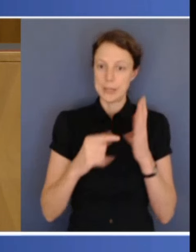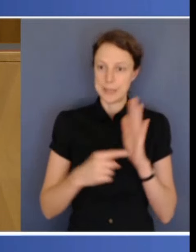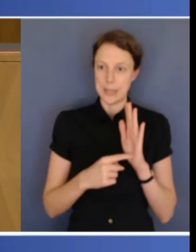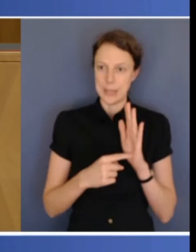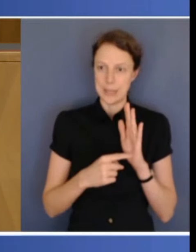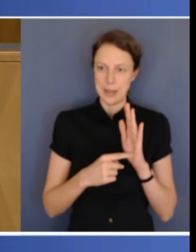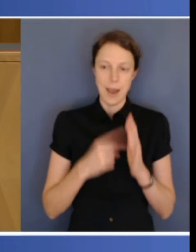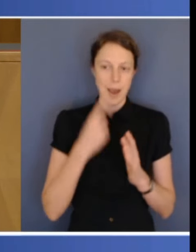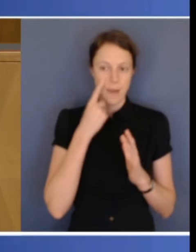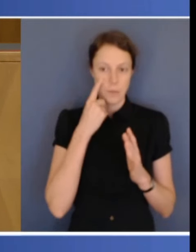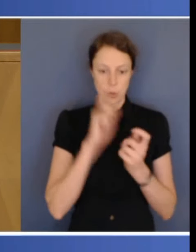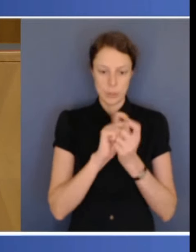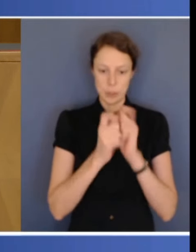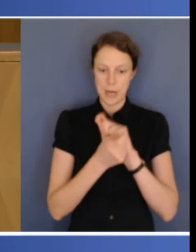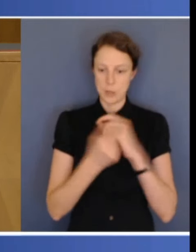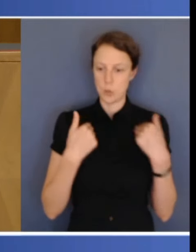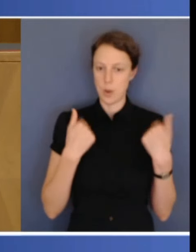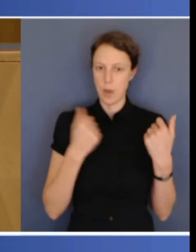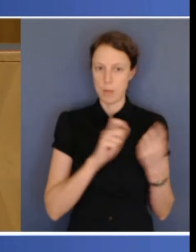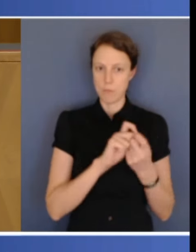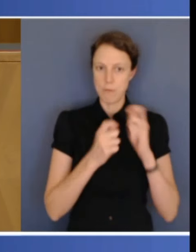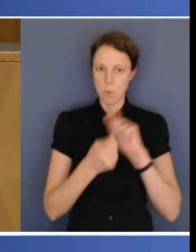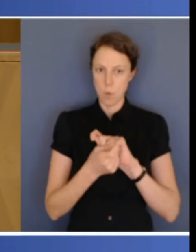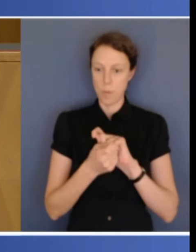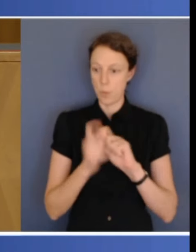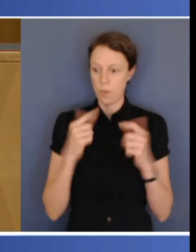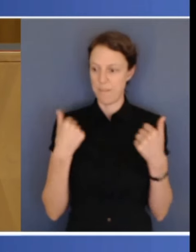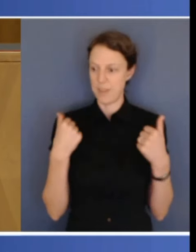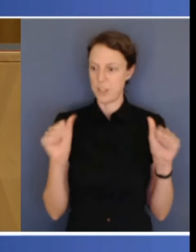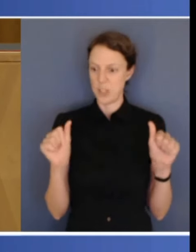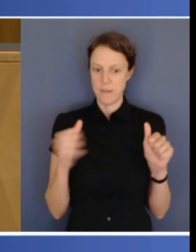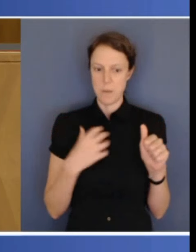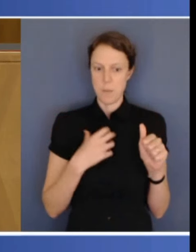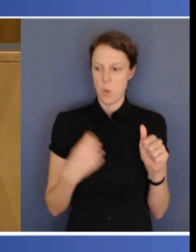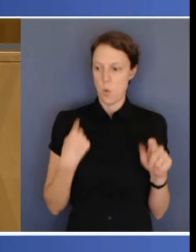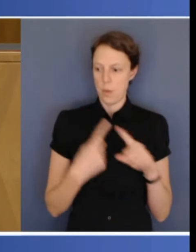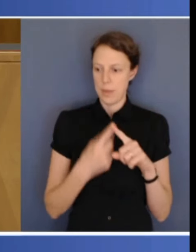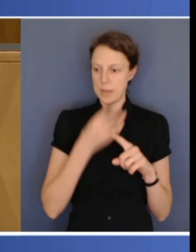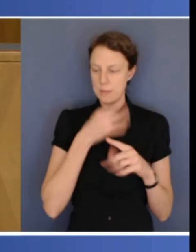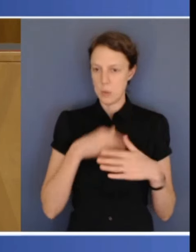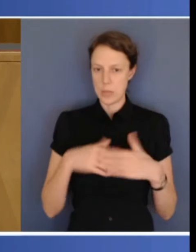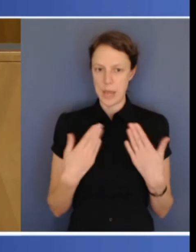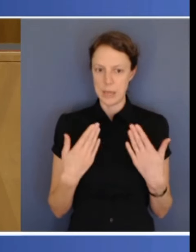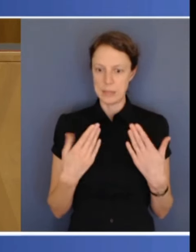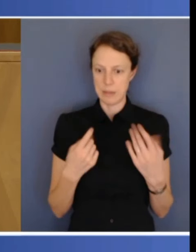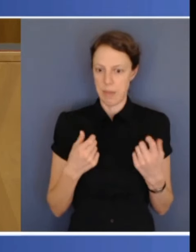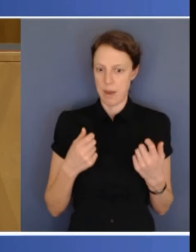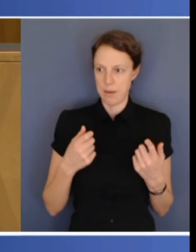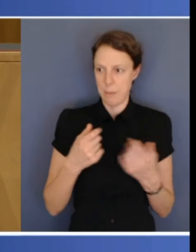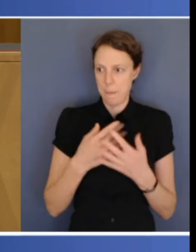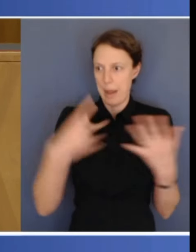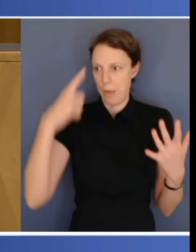in the last two days than many thought would be possible. And it gives the state certainty in relation to the GST